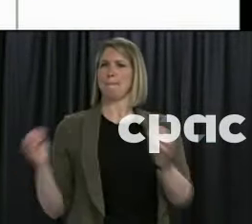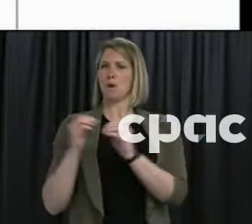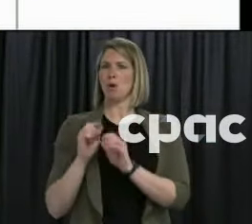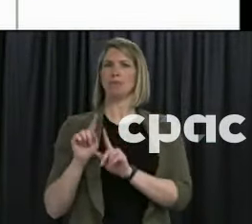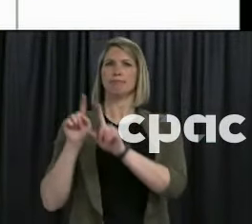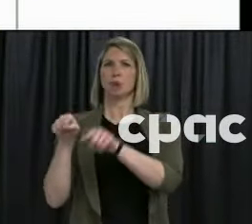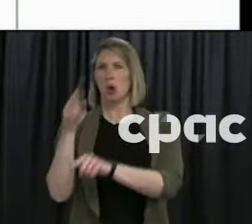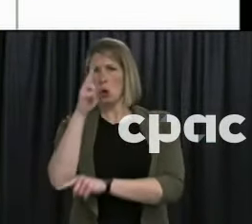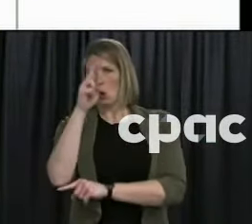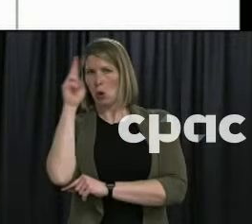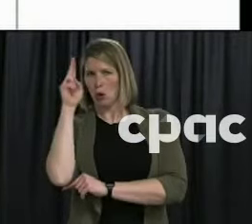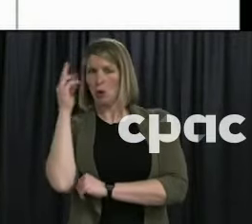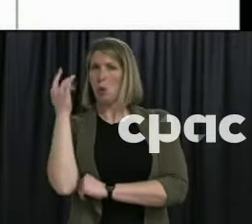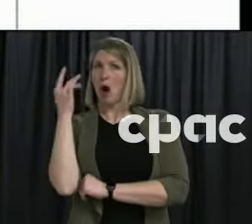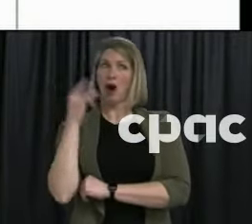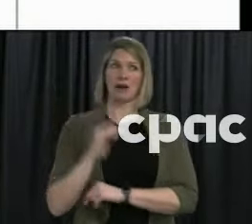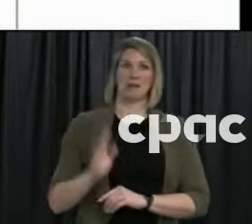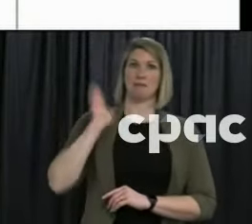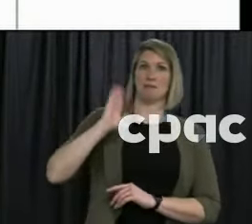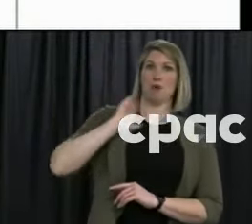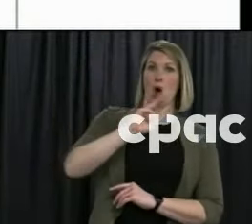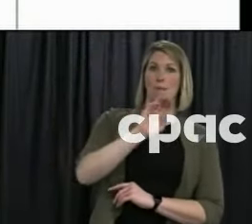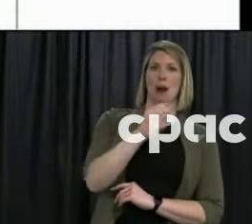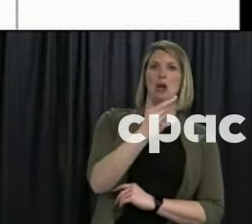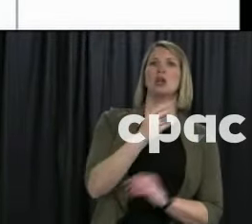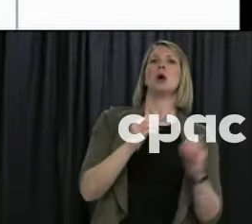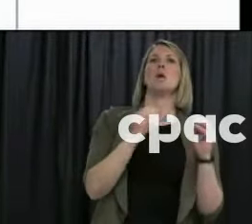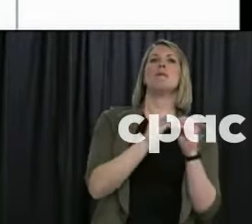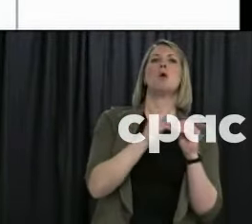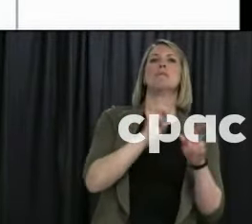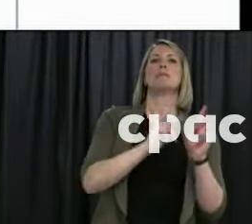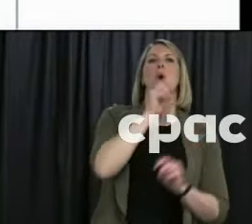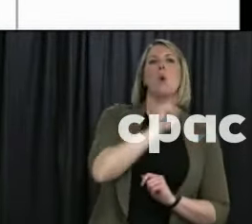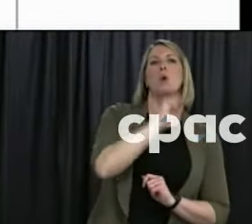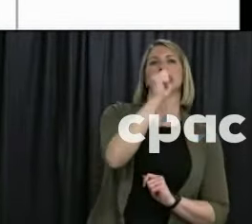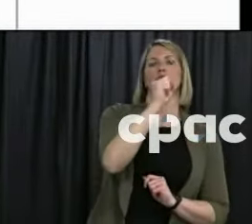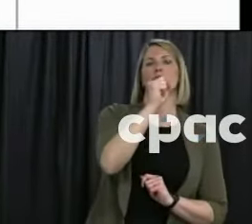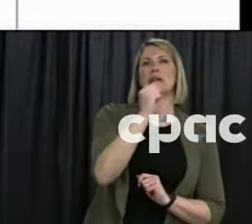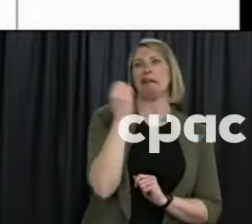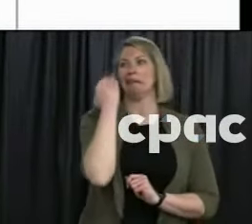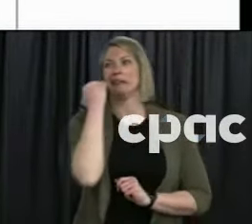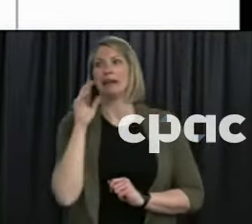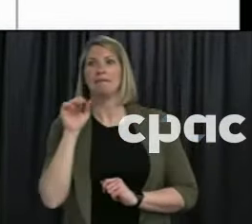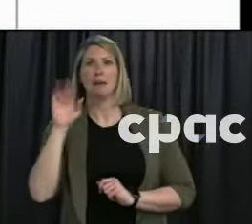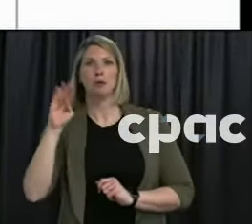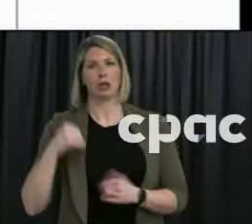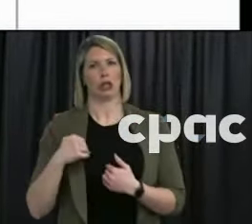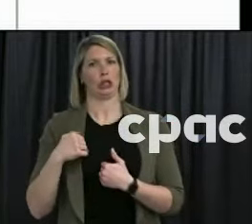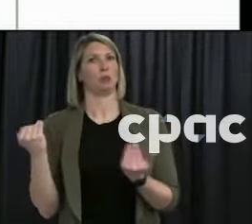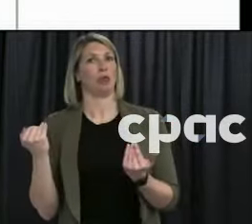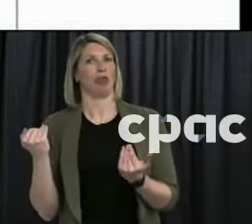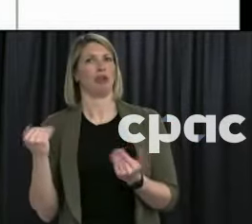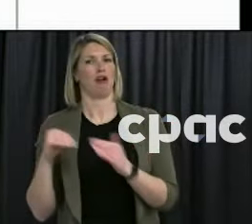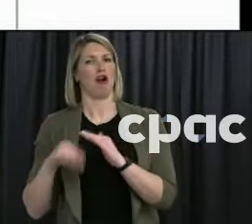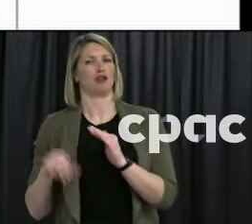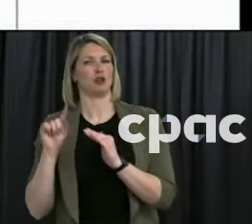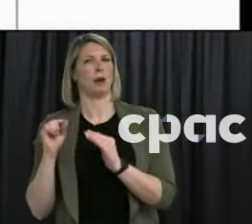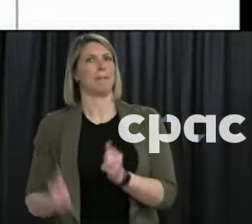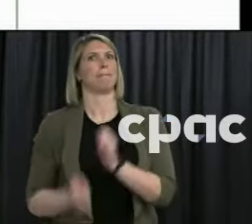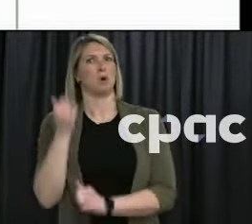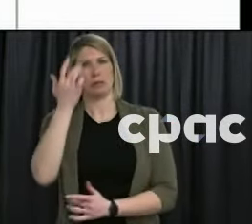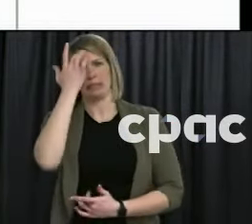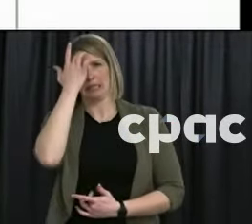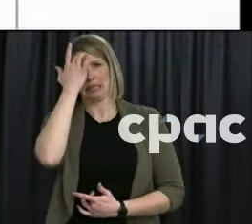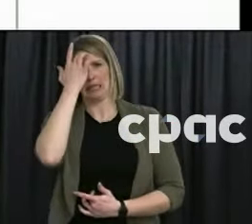this cohort was older as compared to this particular cohort. What's happened now with the experience that we've had